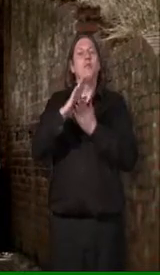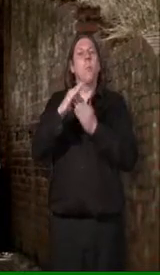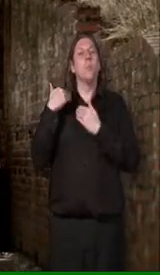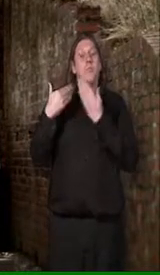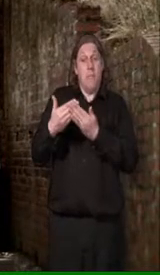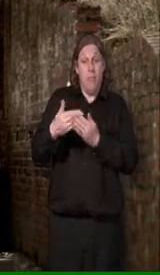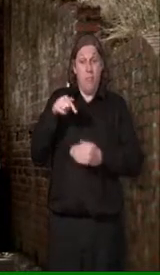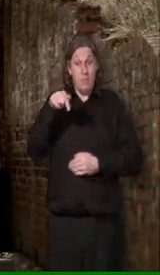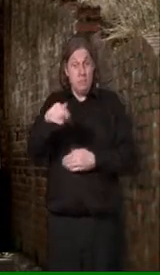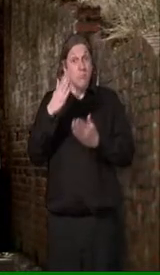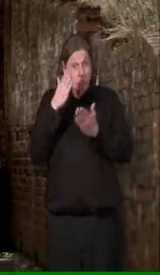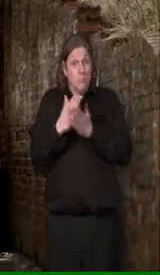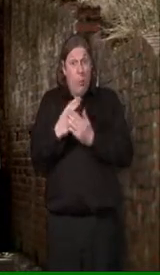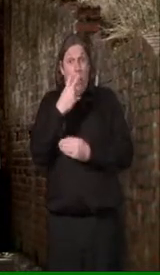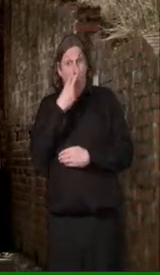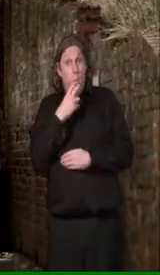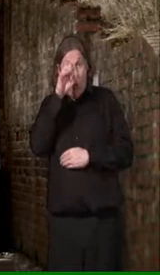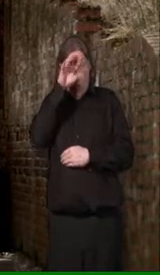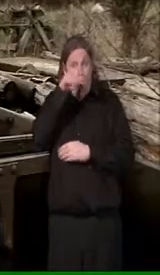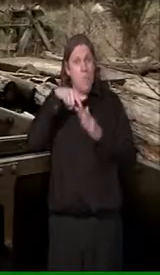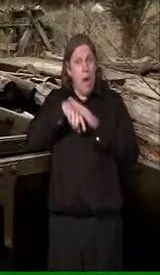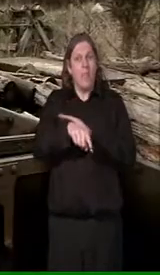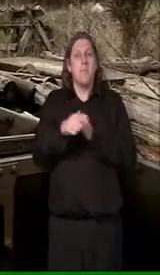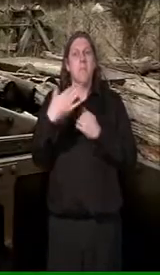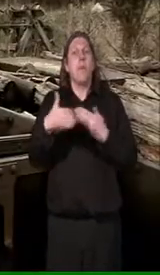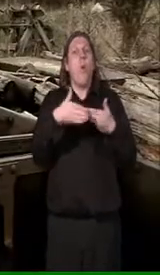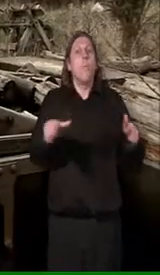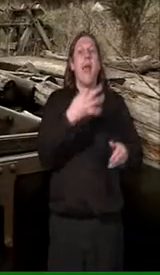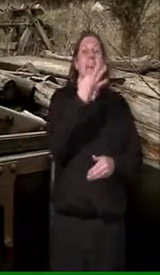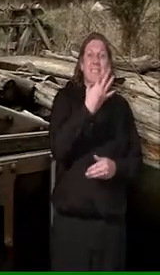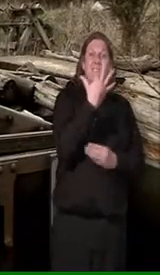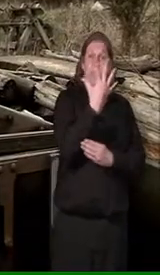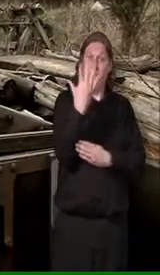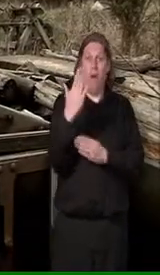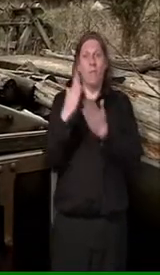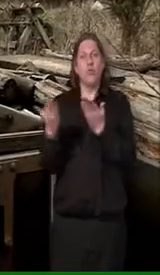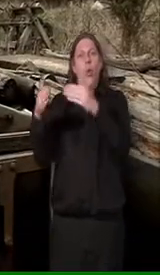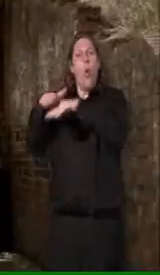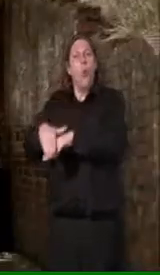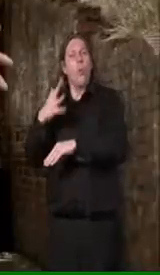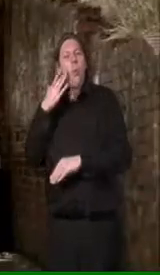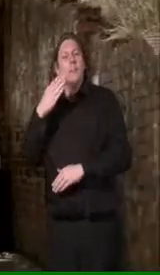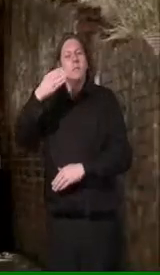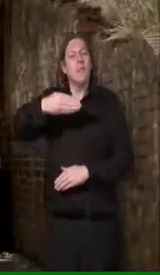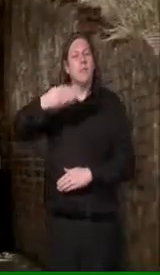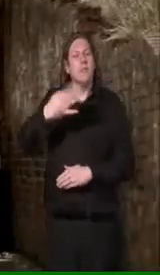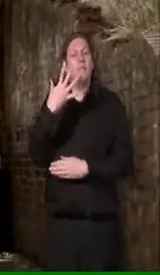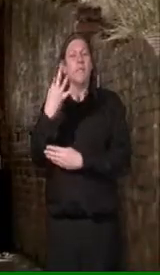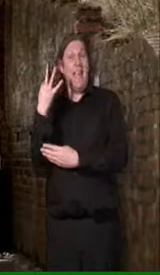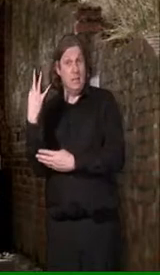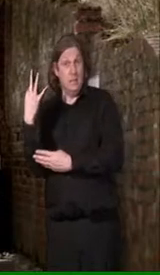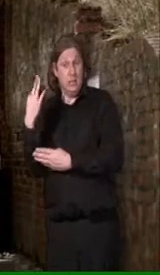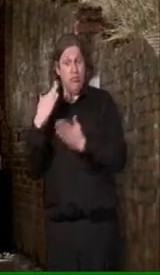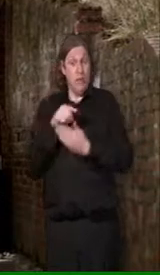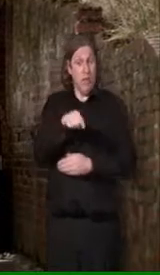and finally closing down in 1958. But the original drift mine, when it was on coal production, it went a mile and a half straight